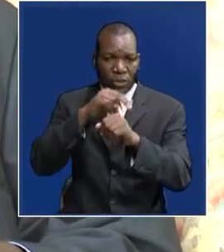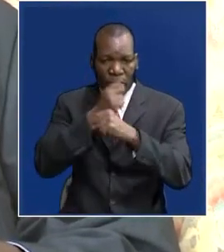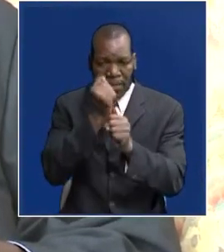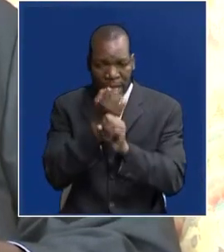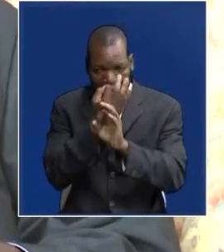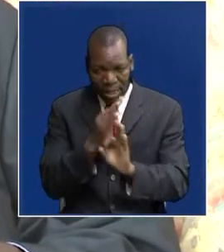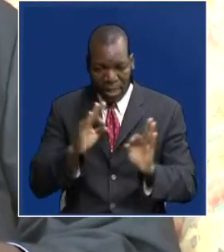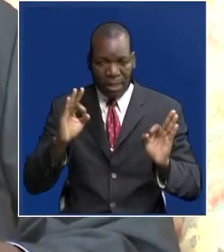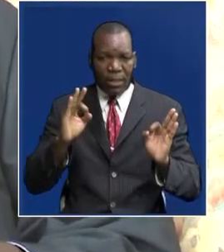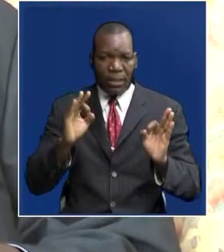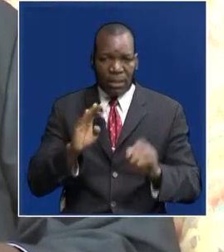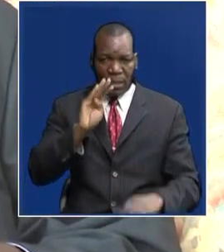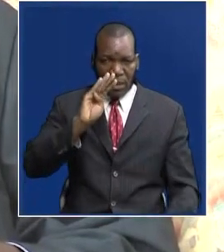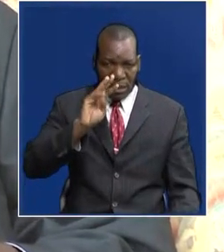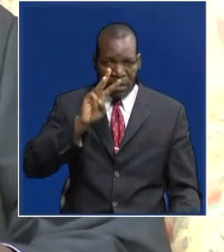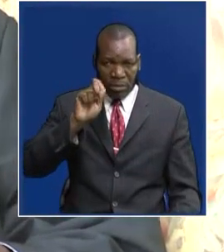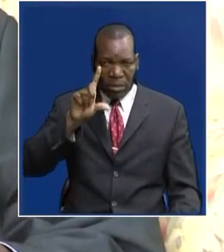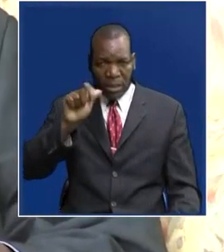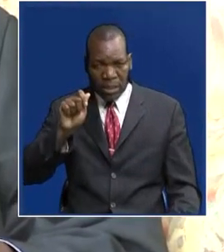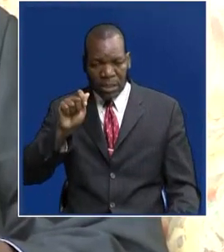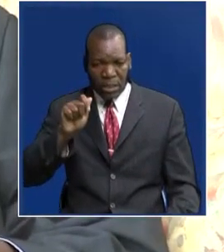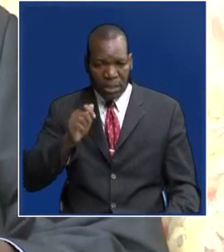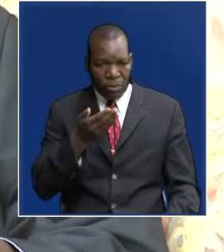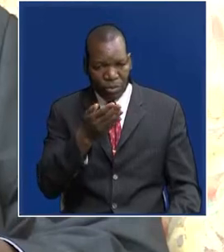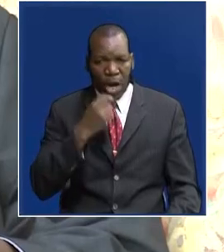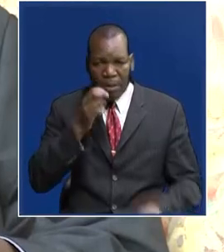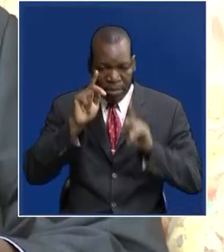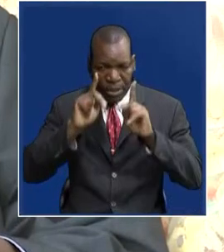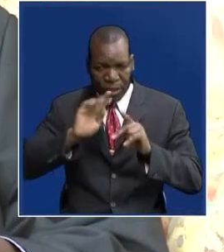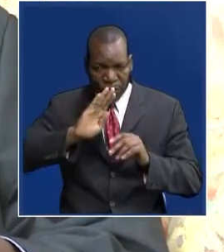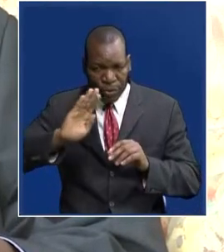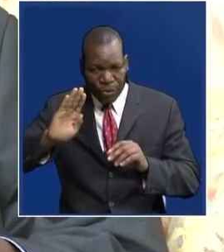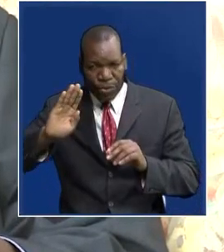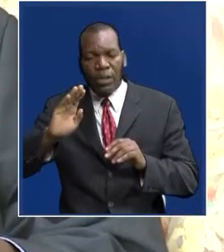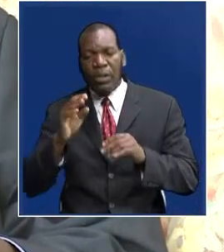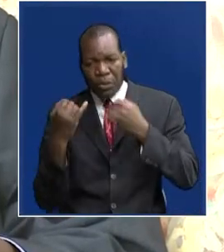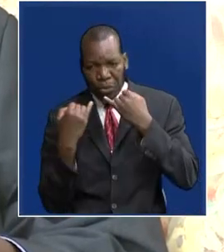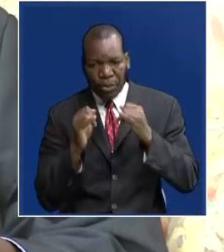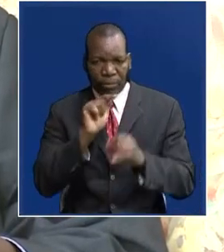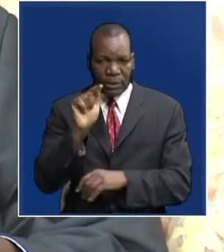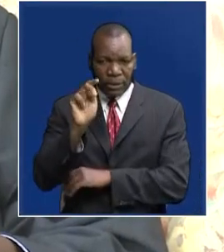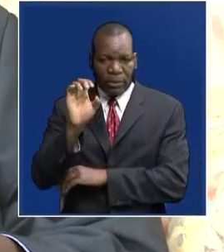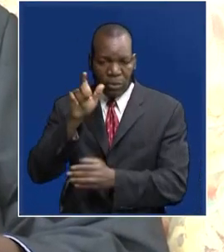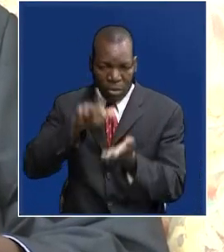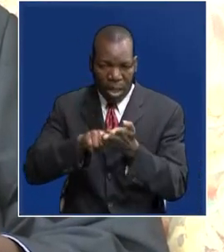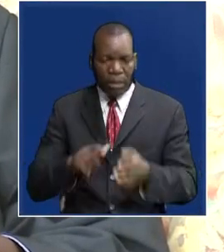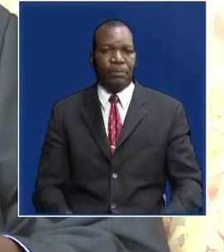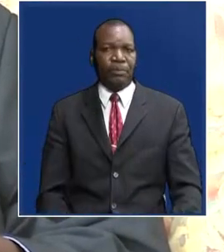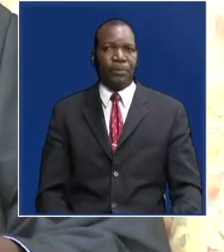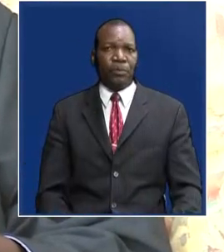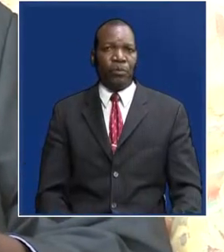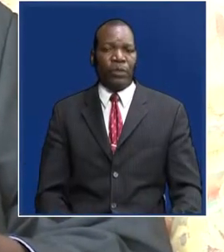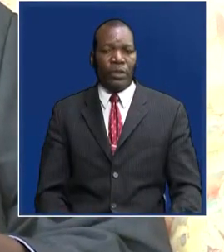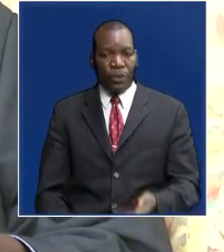This is according to a statement issued to ZNBC News in Lusaka by Presidential Spokesperson Anthony Waria. Mr. Wina was the